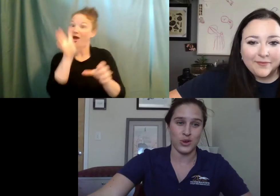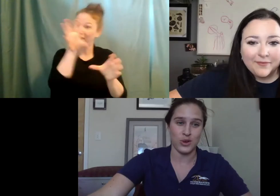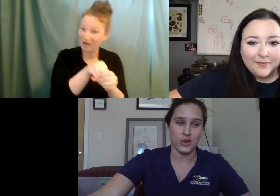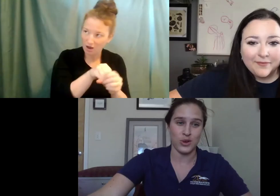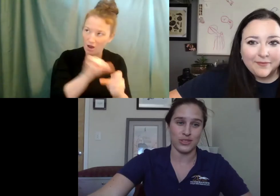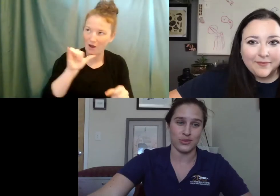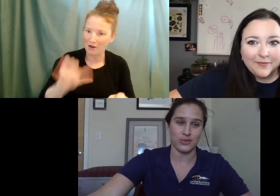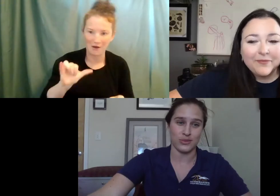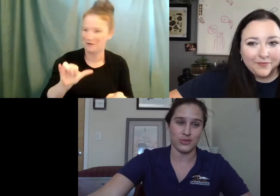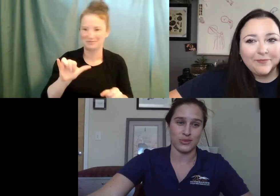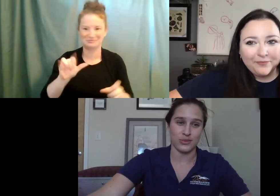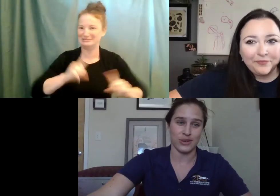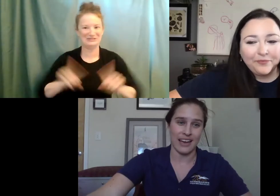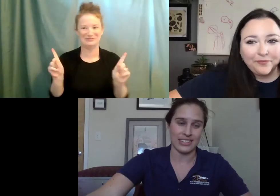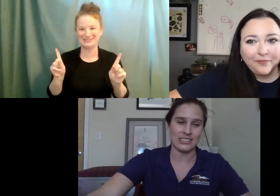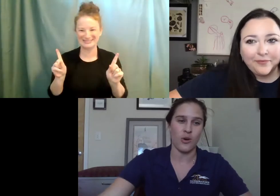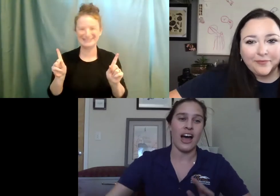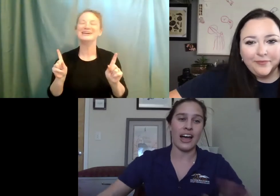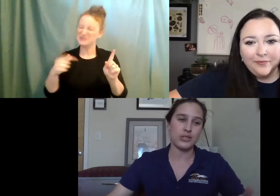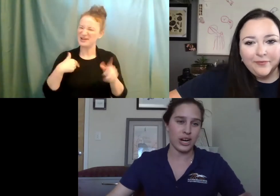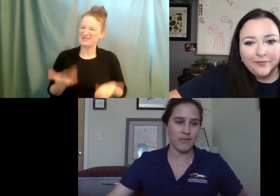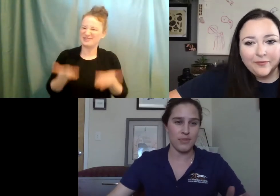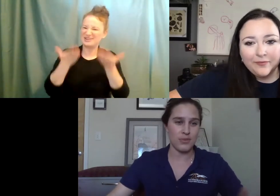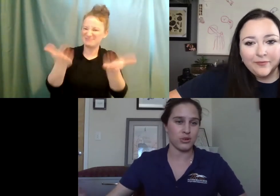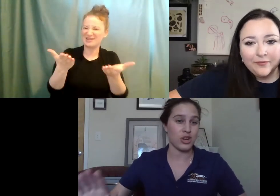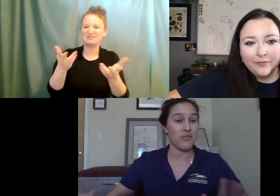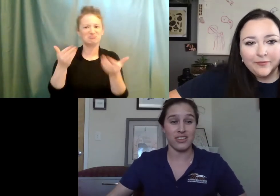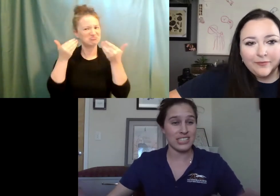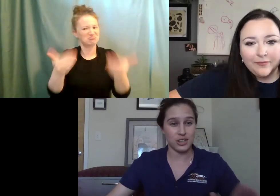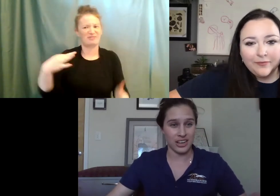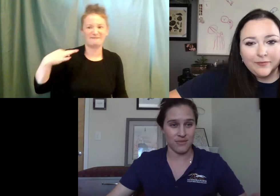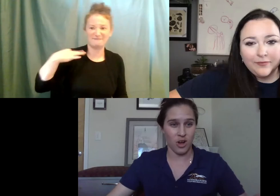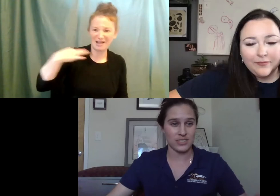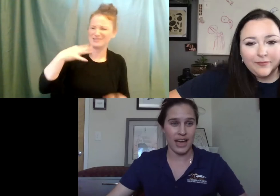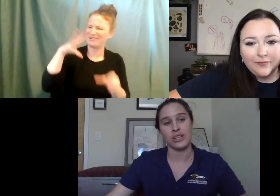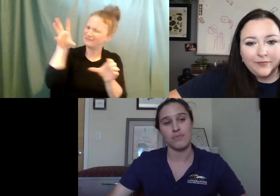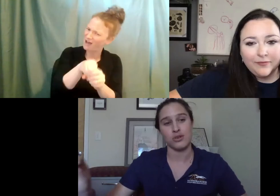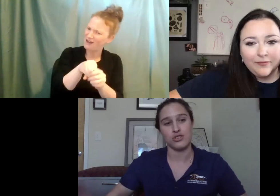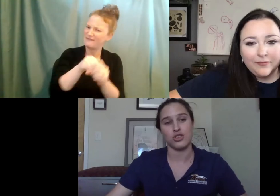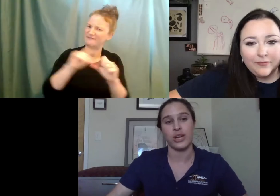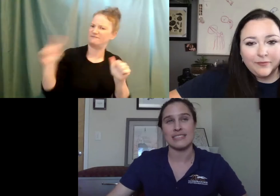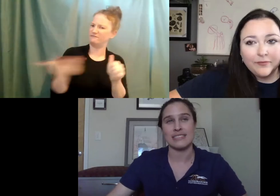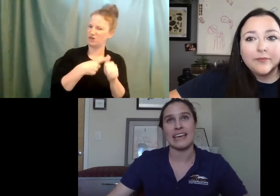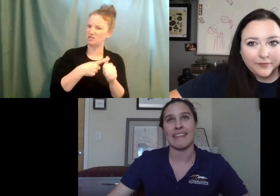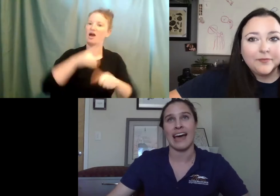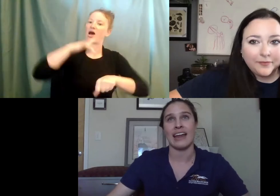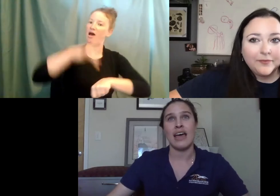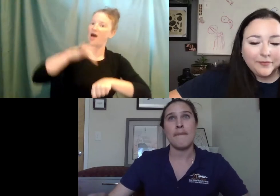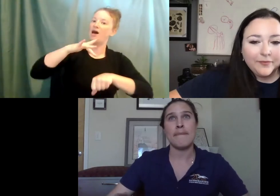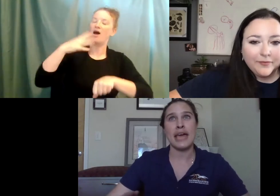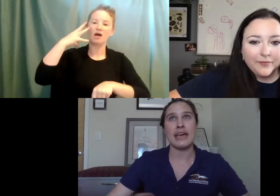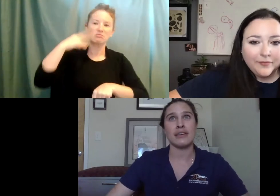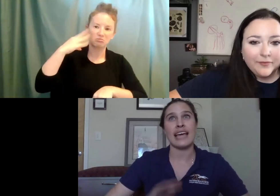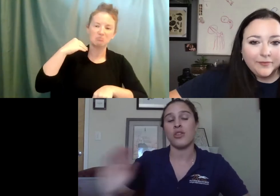is. So I always recommend people try to volunteer, get involved somehow first before really pursuing something